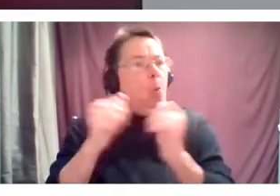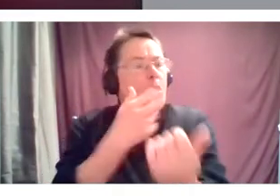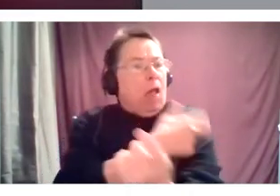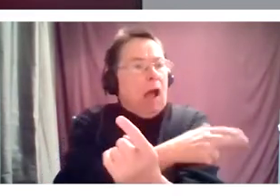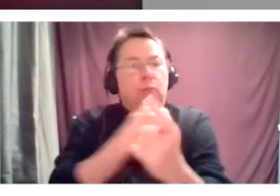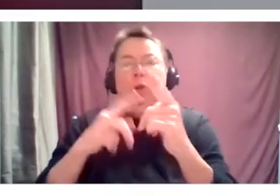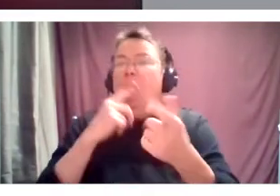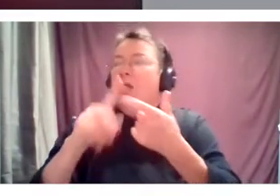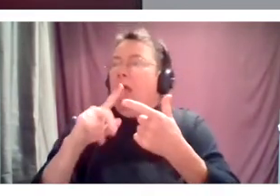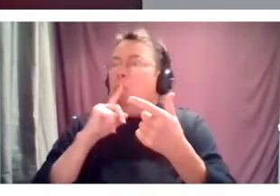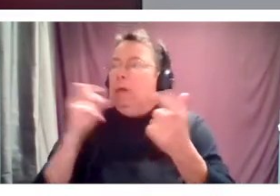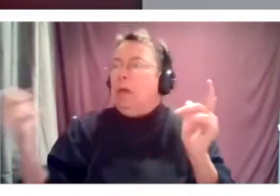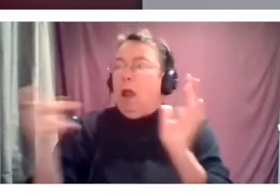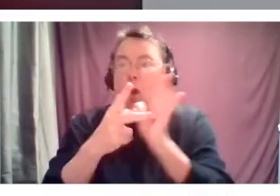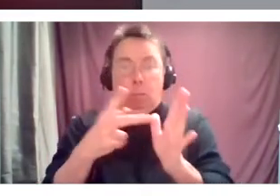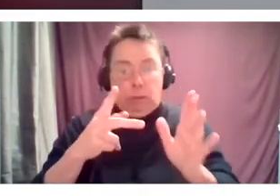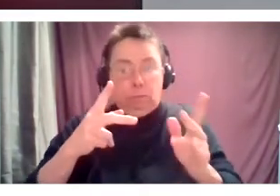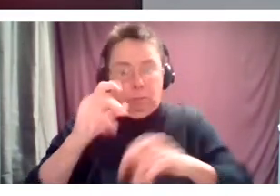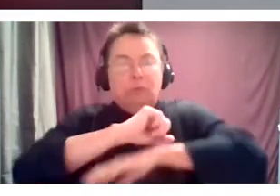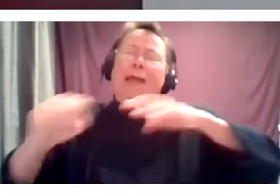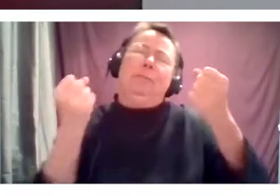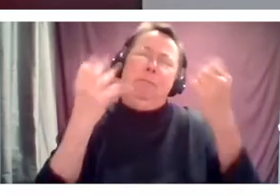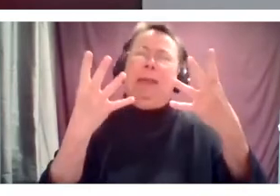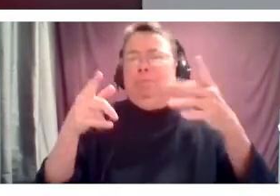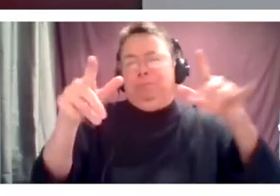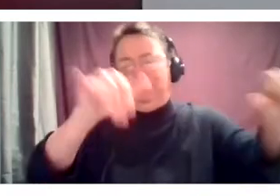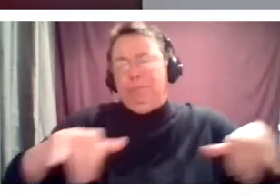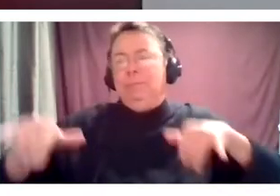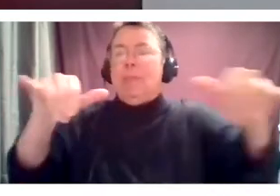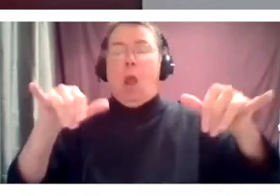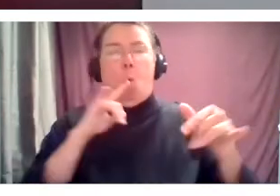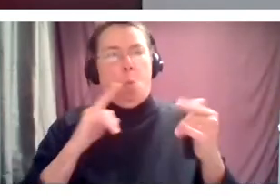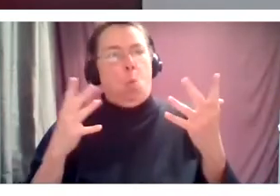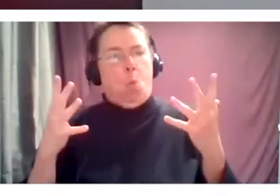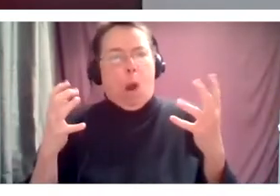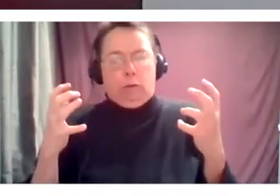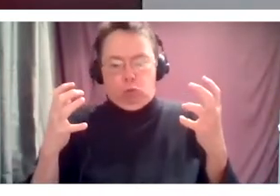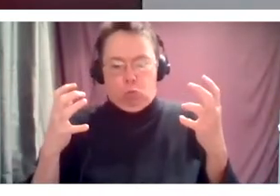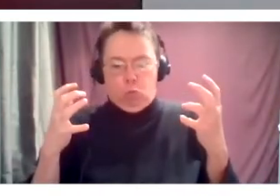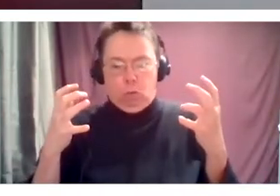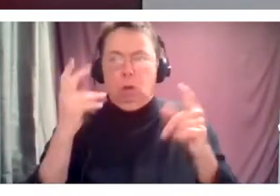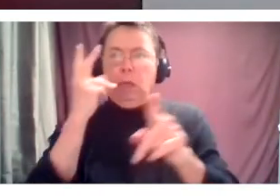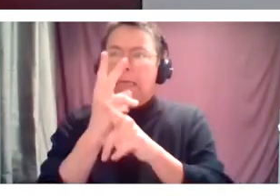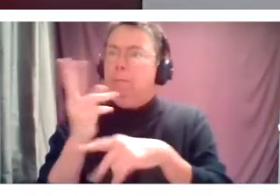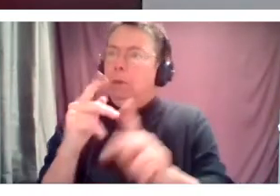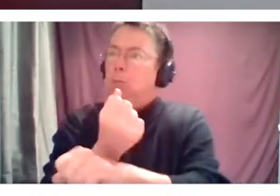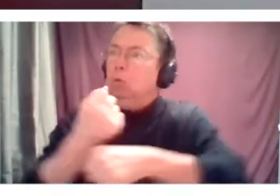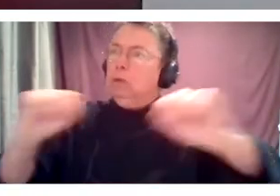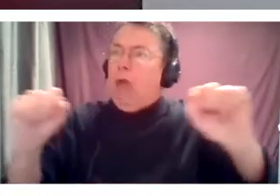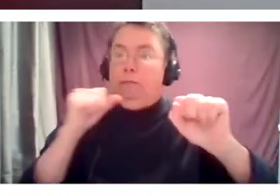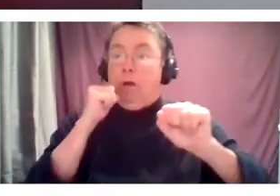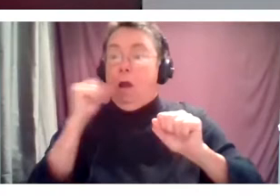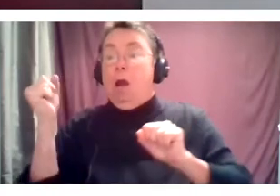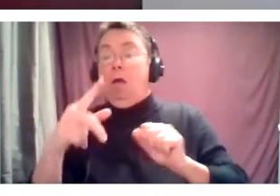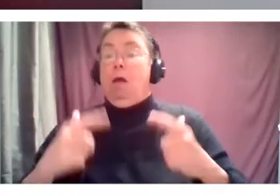return to the stage. We, too, like so many of you, are committed to not returning to the live stage until we find it safe